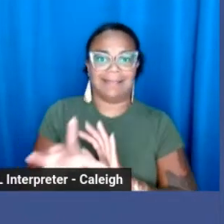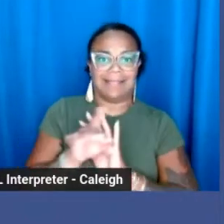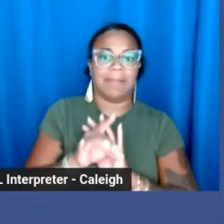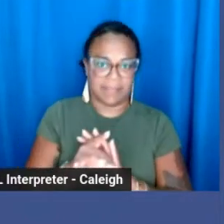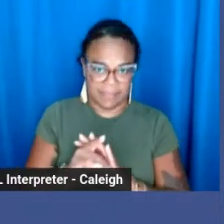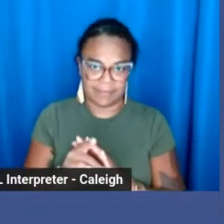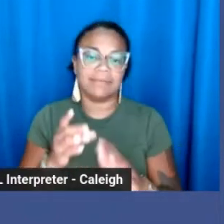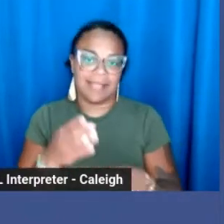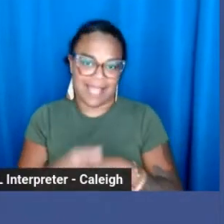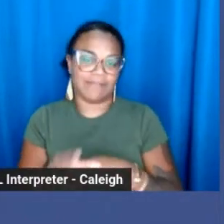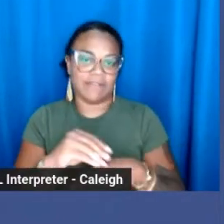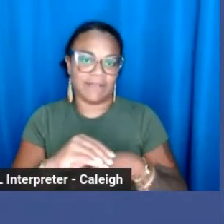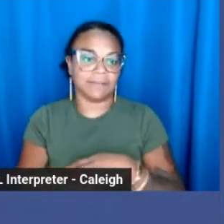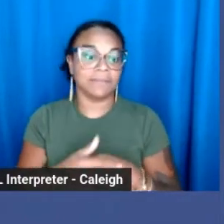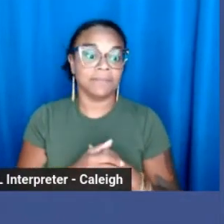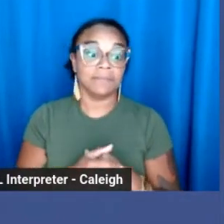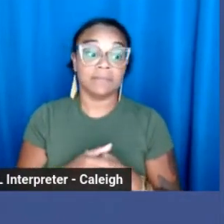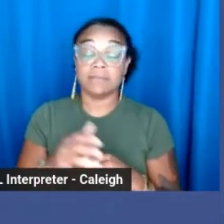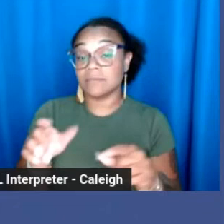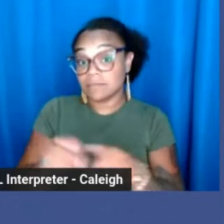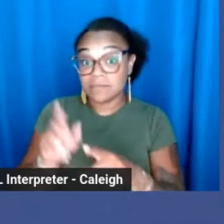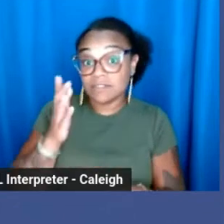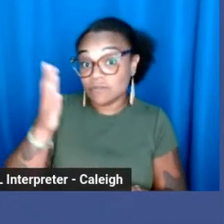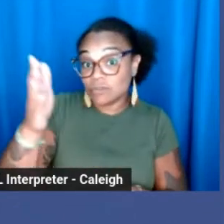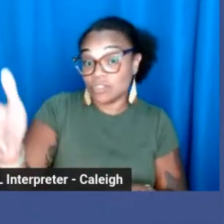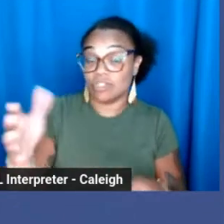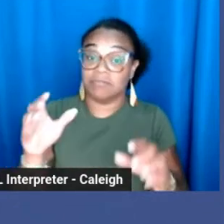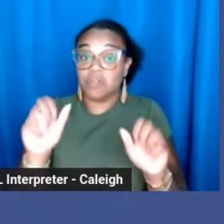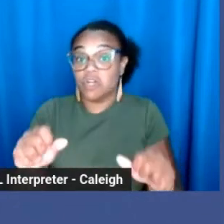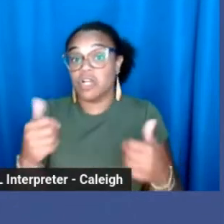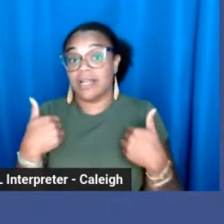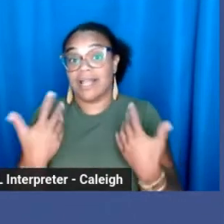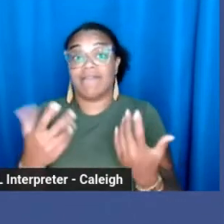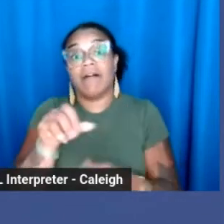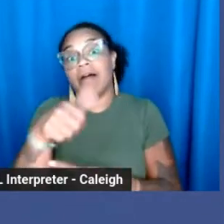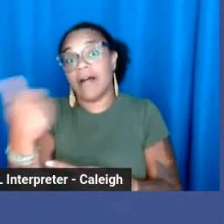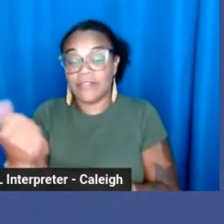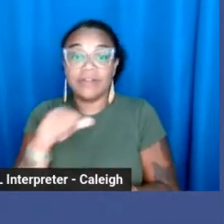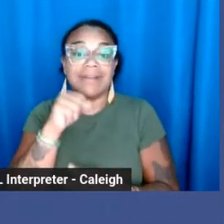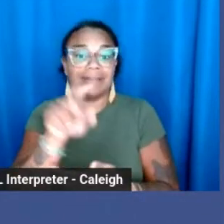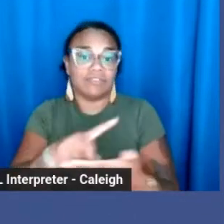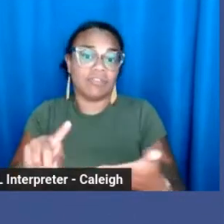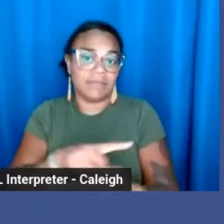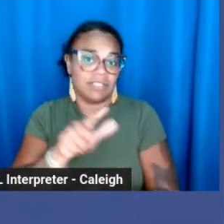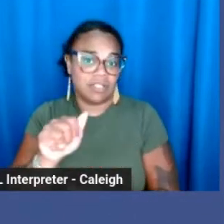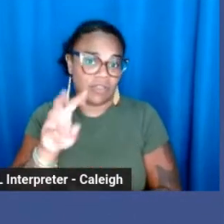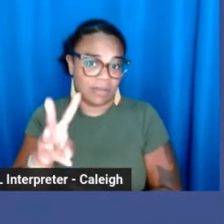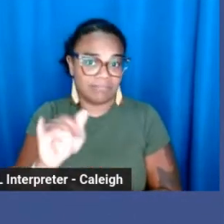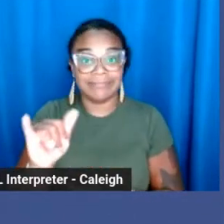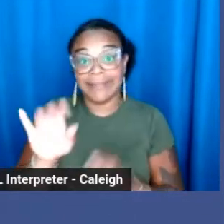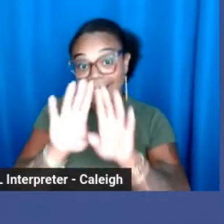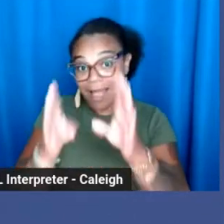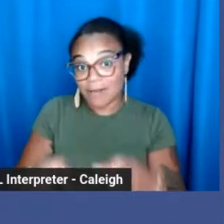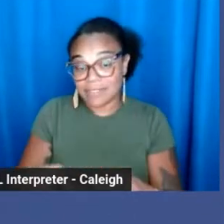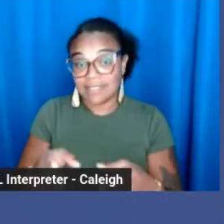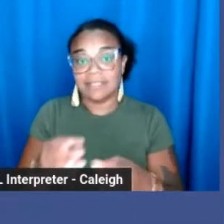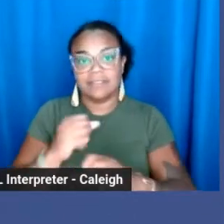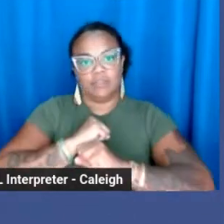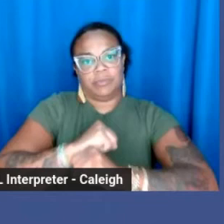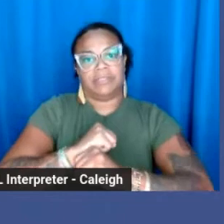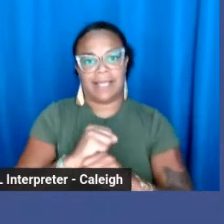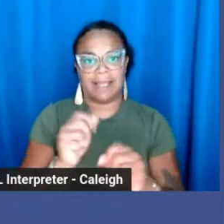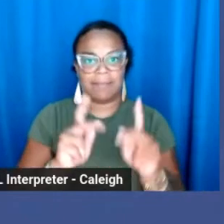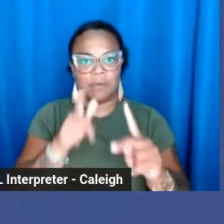future, it could also open doors for other non-discrimination laws, like in housing, that protect people with different kinds of criminal